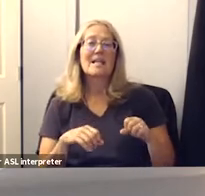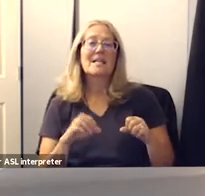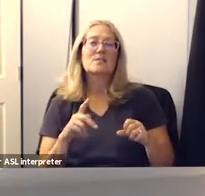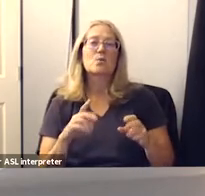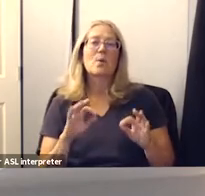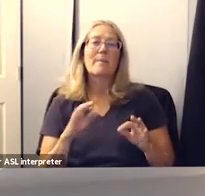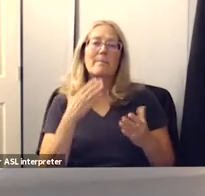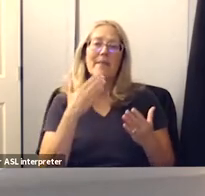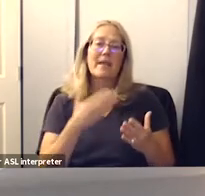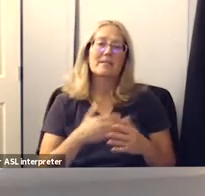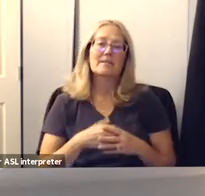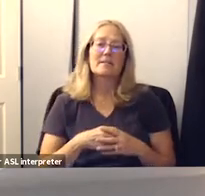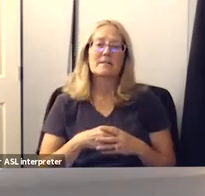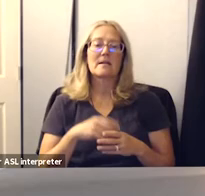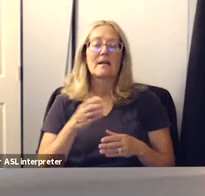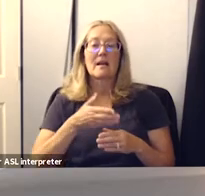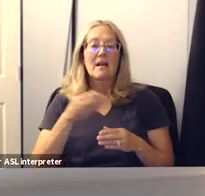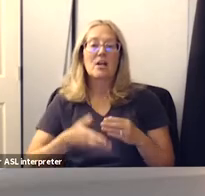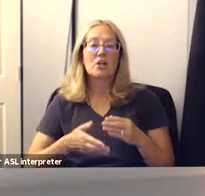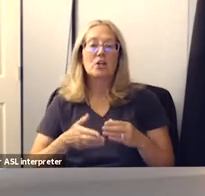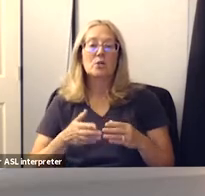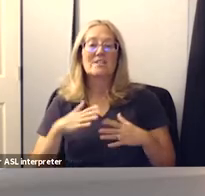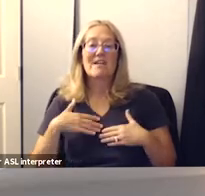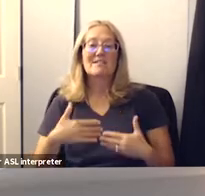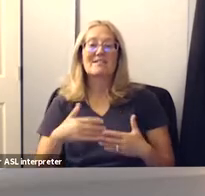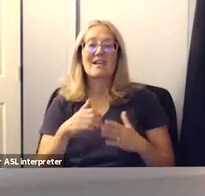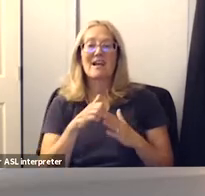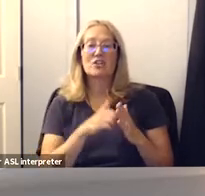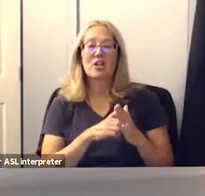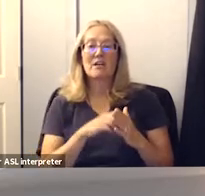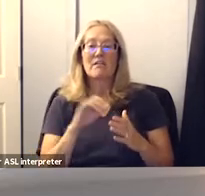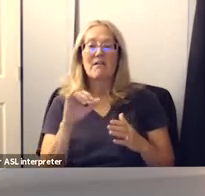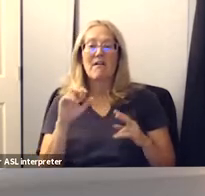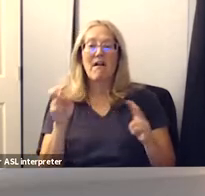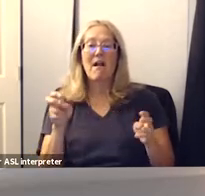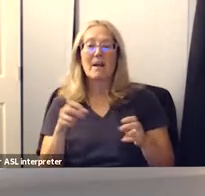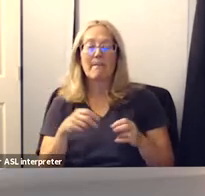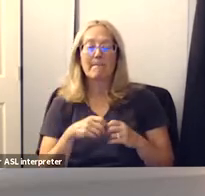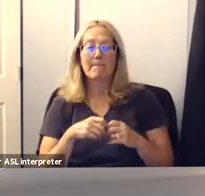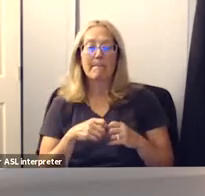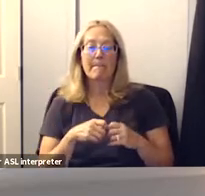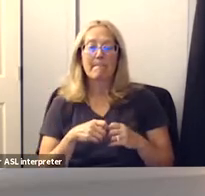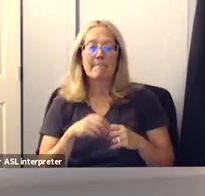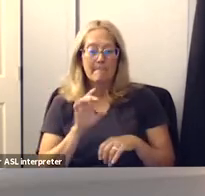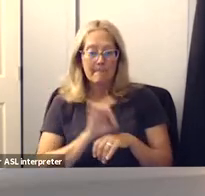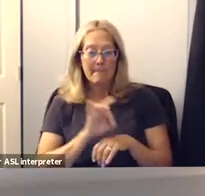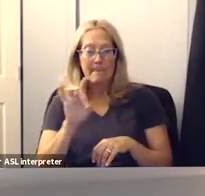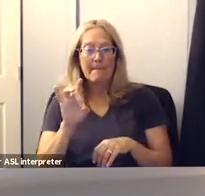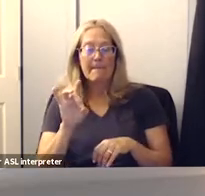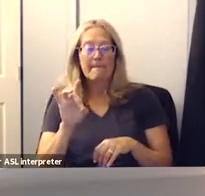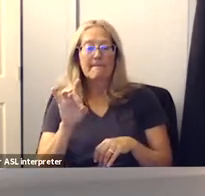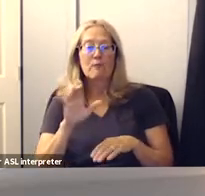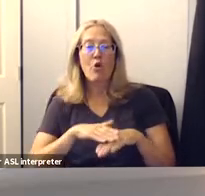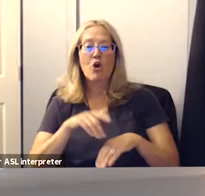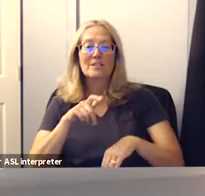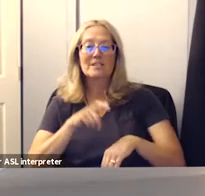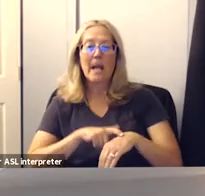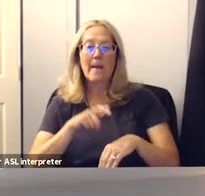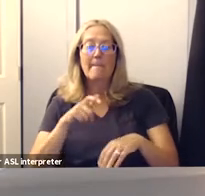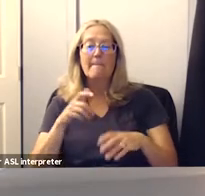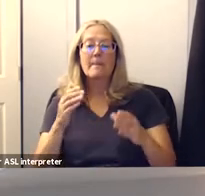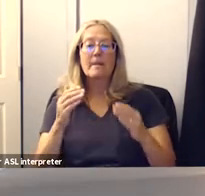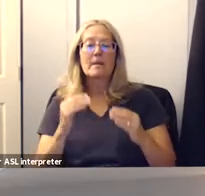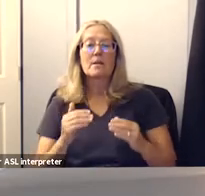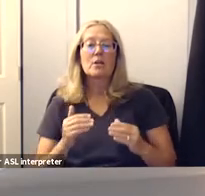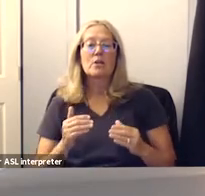that concludes the consent agenda items right at eight o'clock and so now it is time for us to